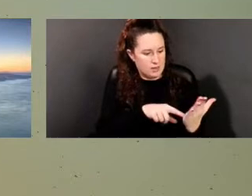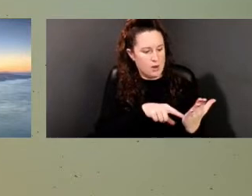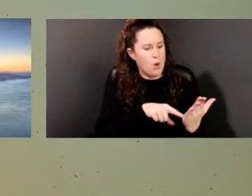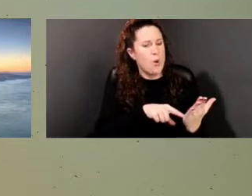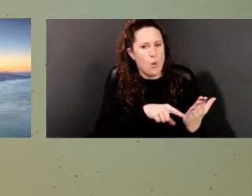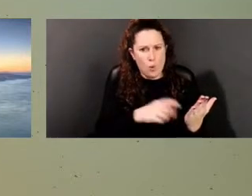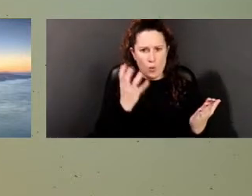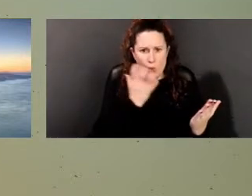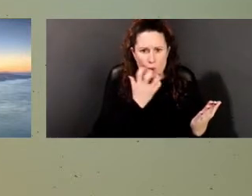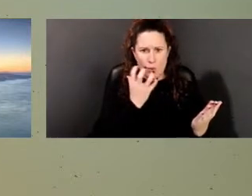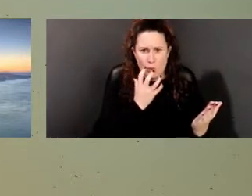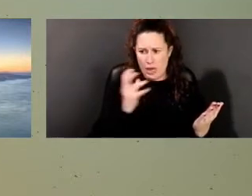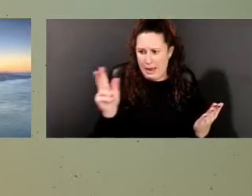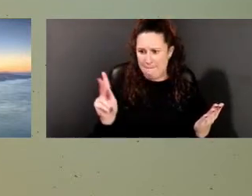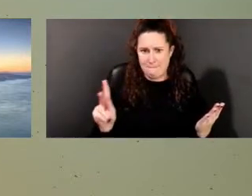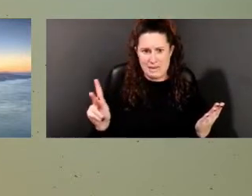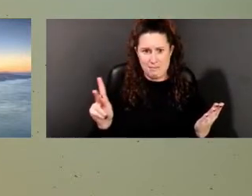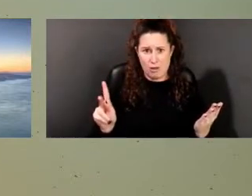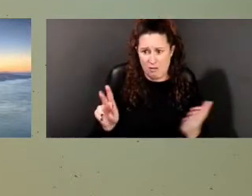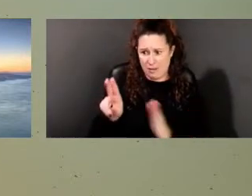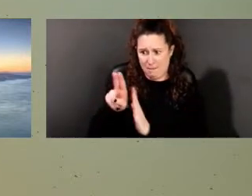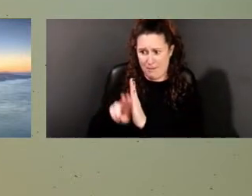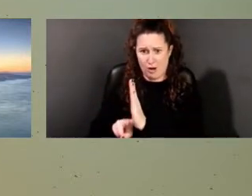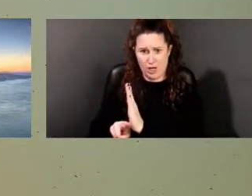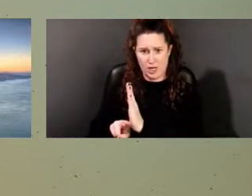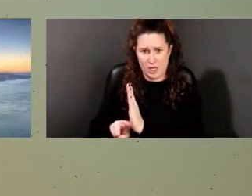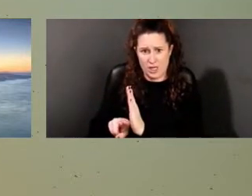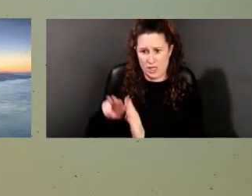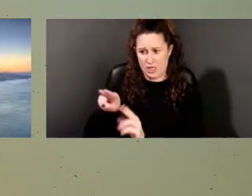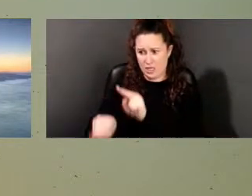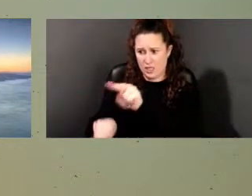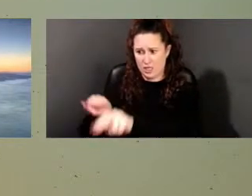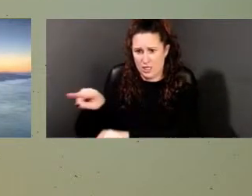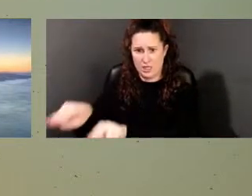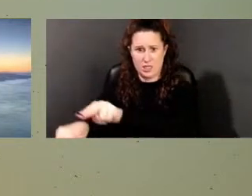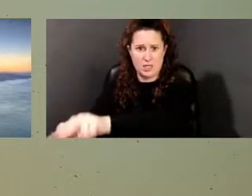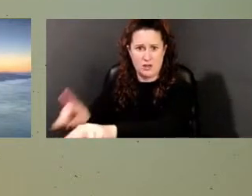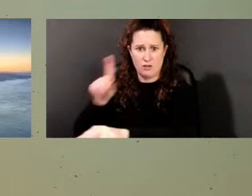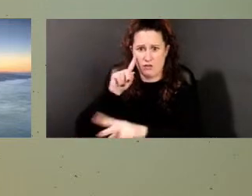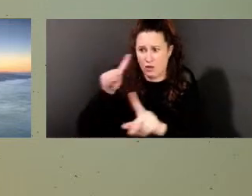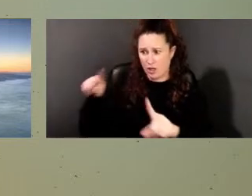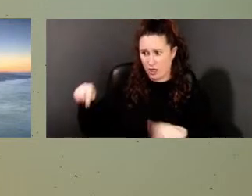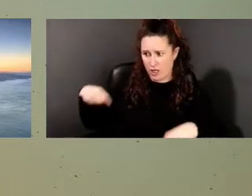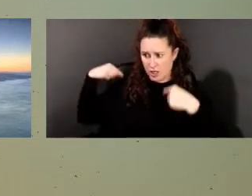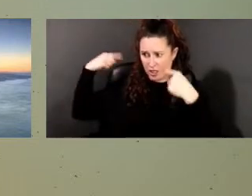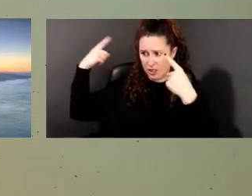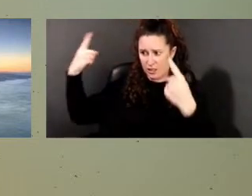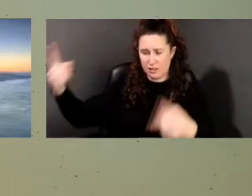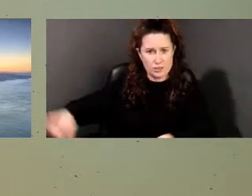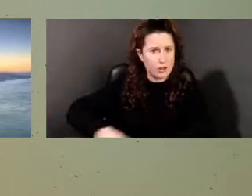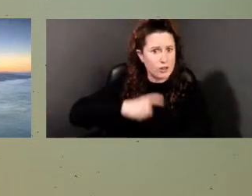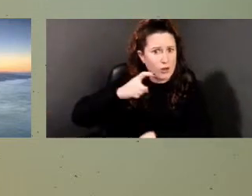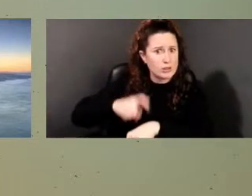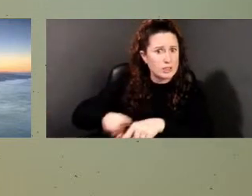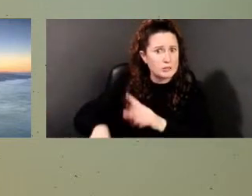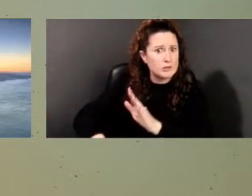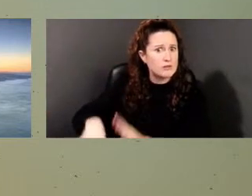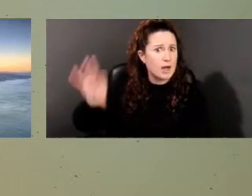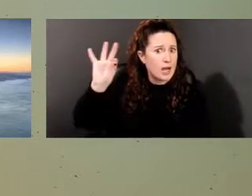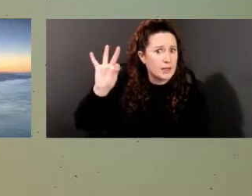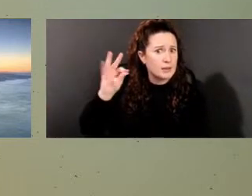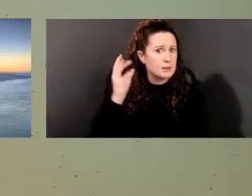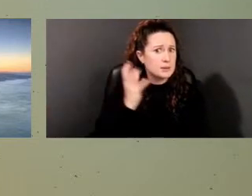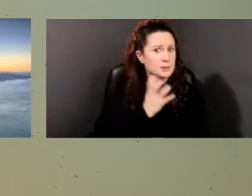what has taken so long to even discover them, uh, from probably